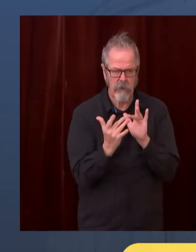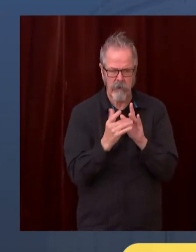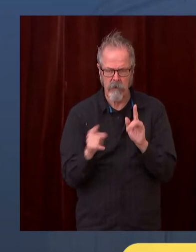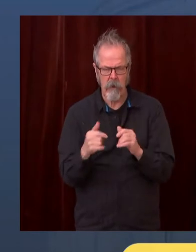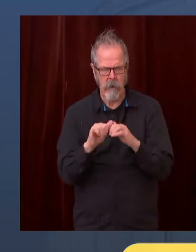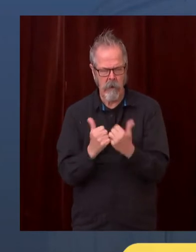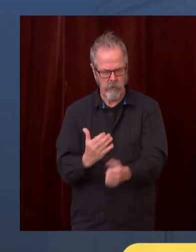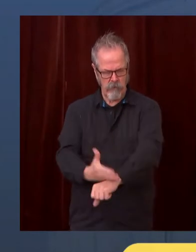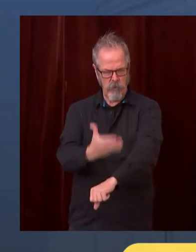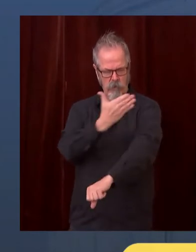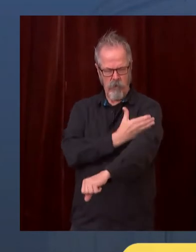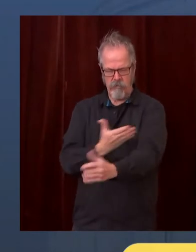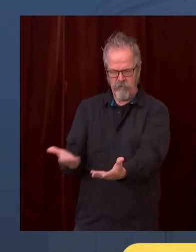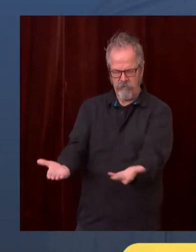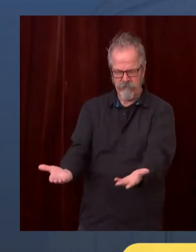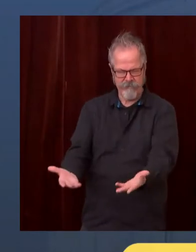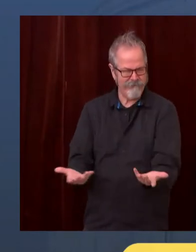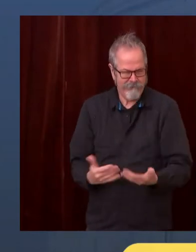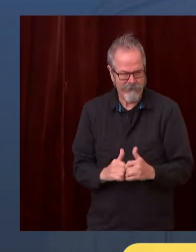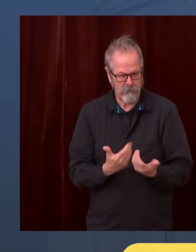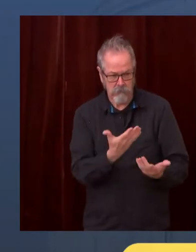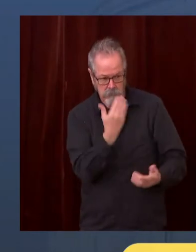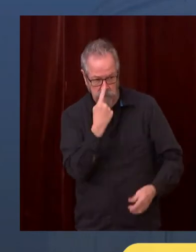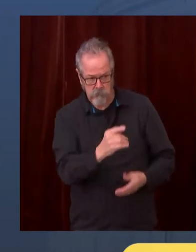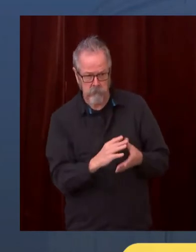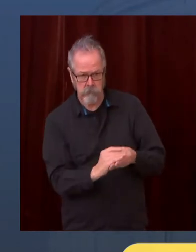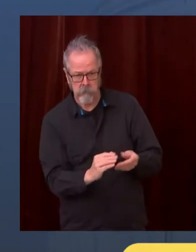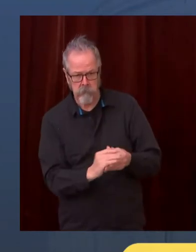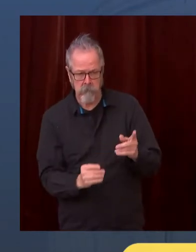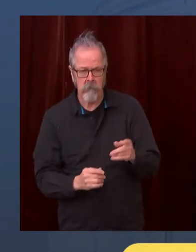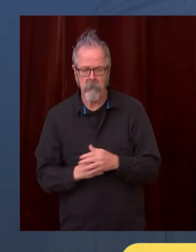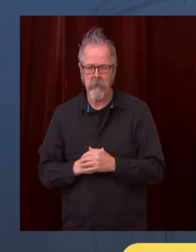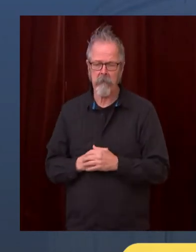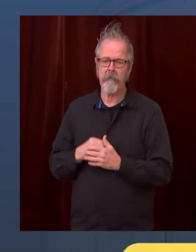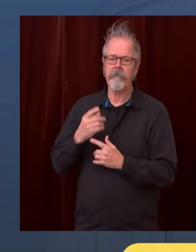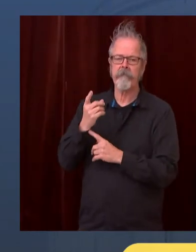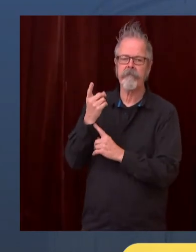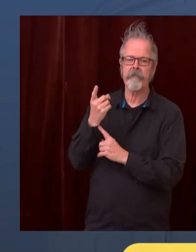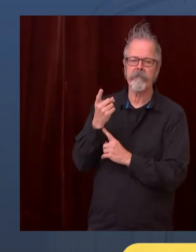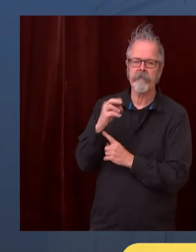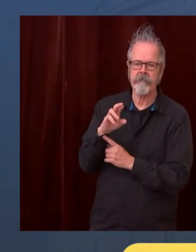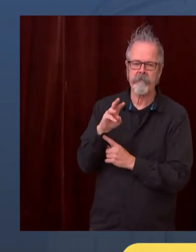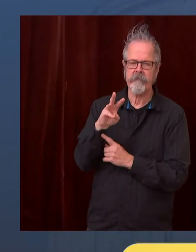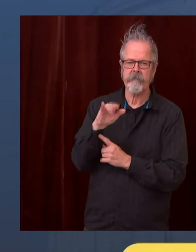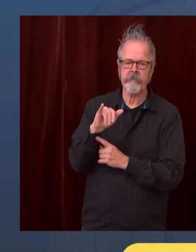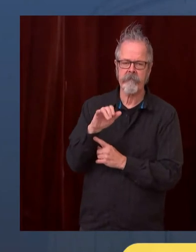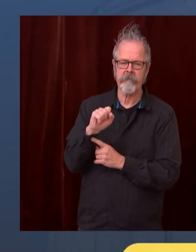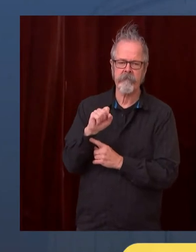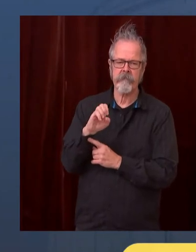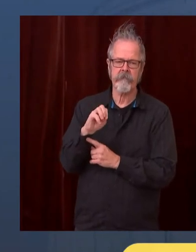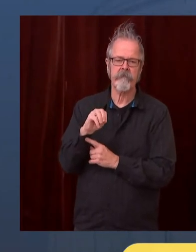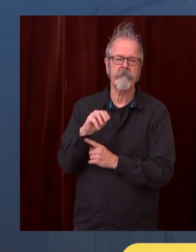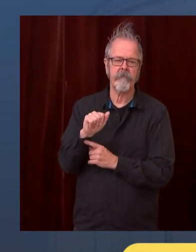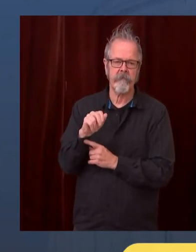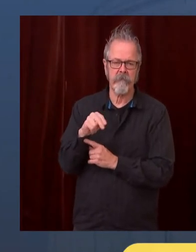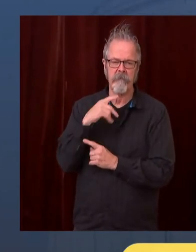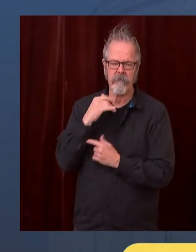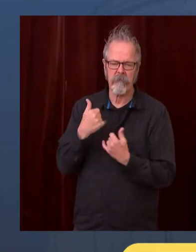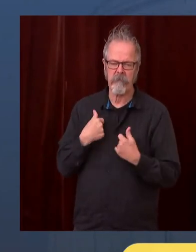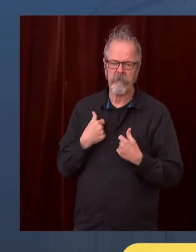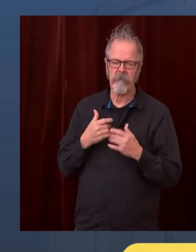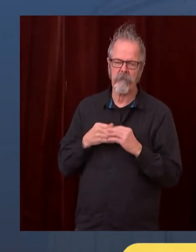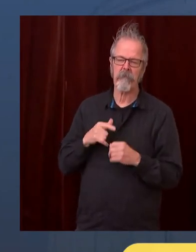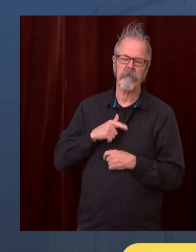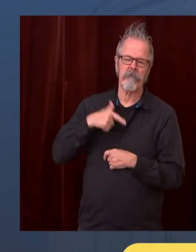Sure, I'll start and Kathy can join in. Of course, it's challenging as these cases rise. Our